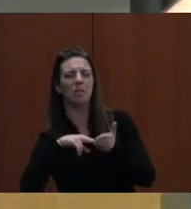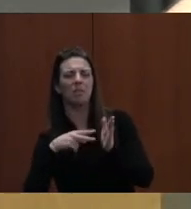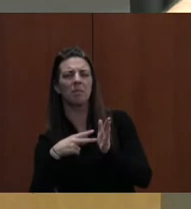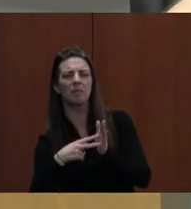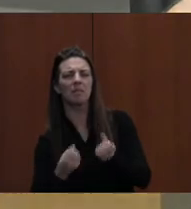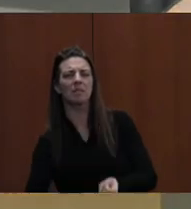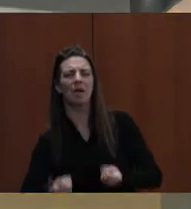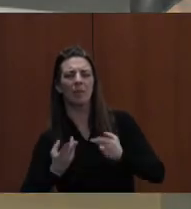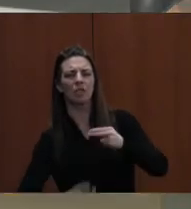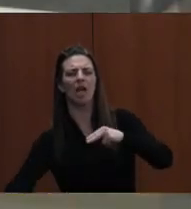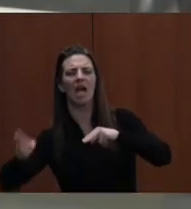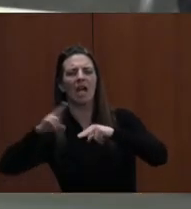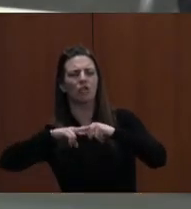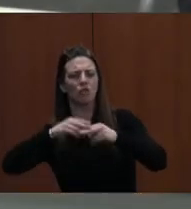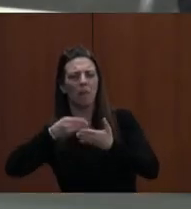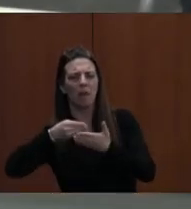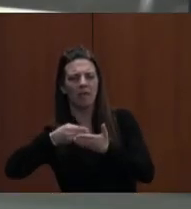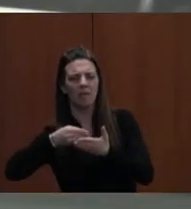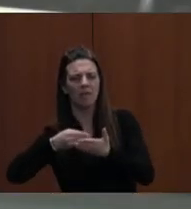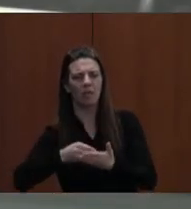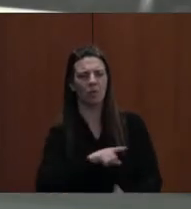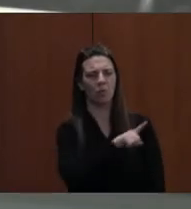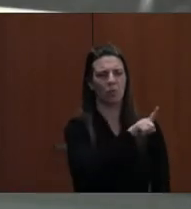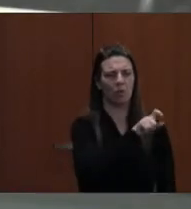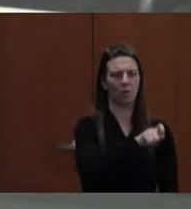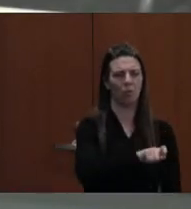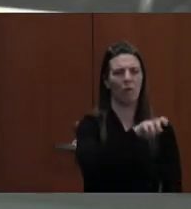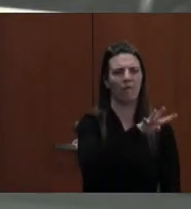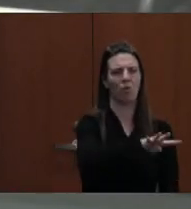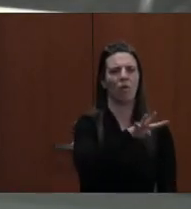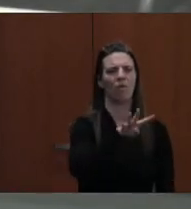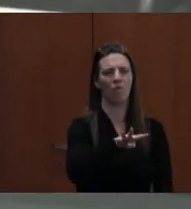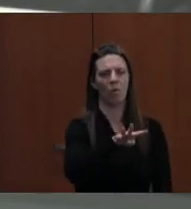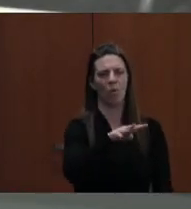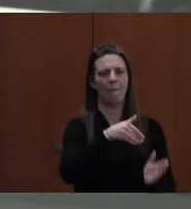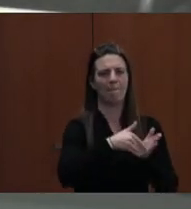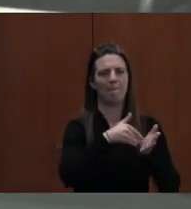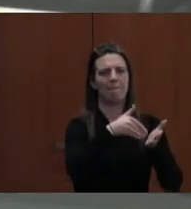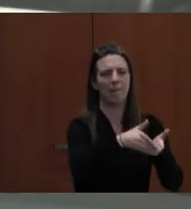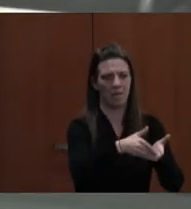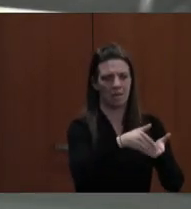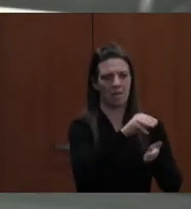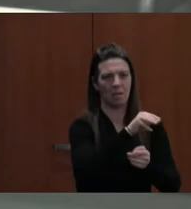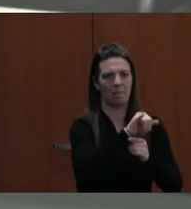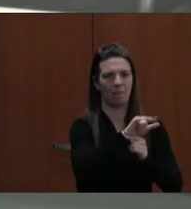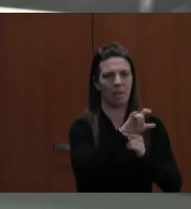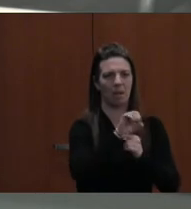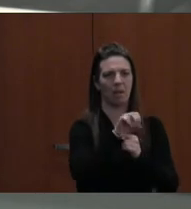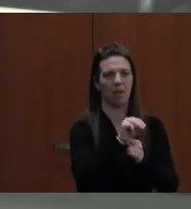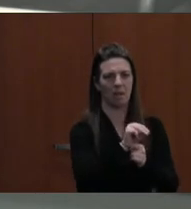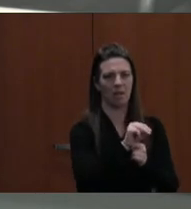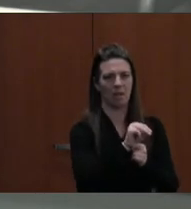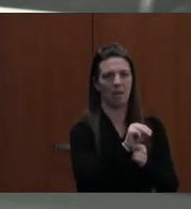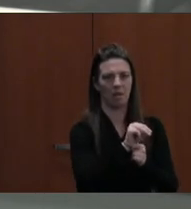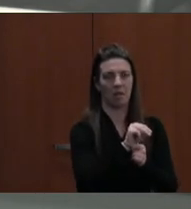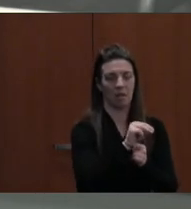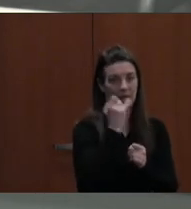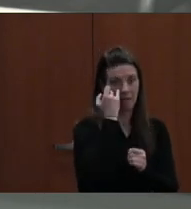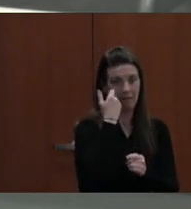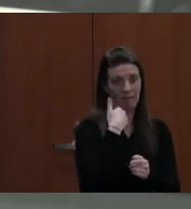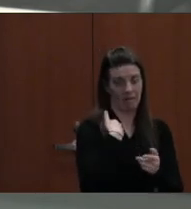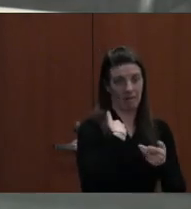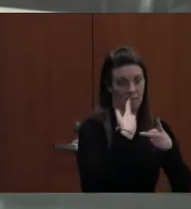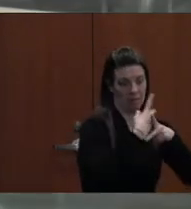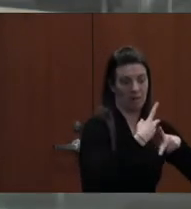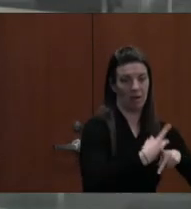1.44 MILLION, BELIEVE, IF MY MATH IS RIGHT. OKAY. ERIC'S CONCURRENT. WITH THE FIRST ONE, ABOVE MAINTENANCE OF